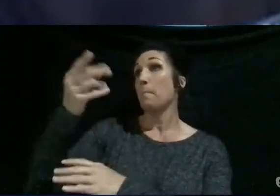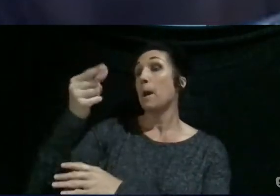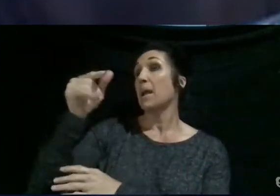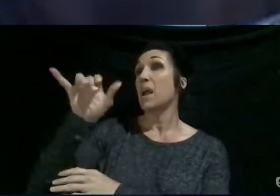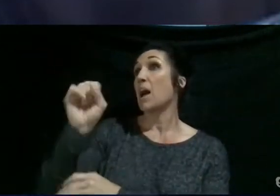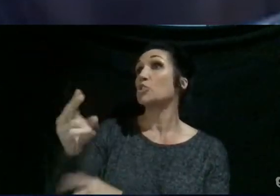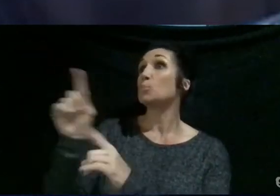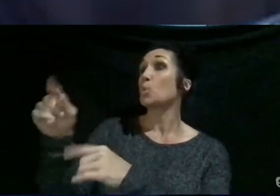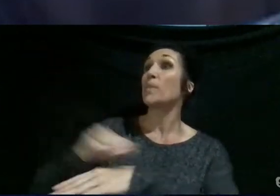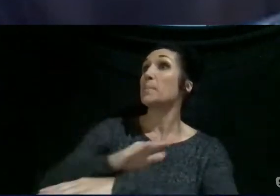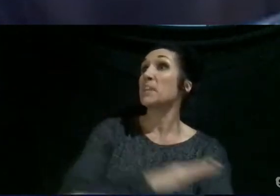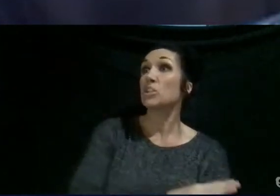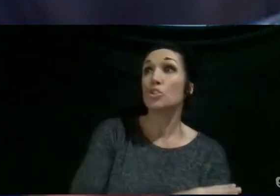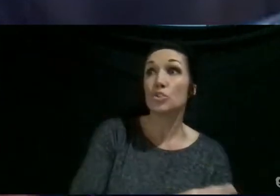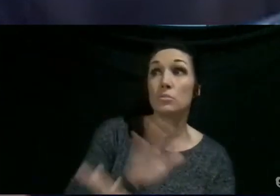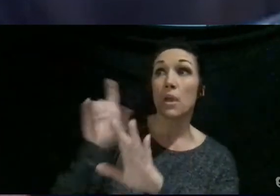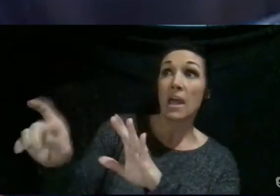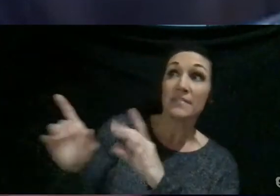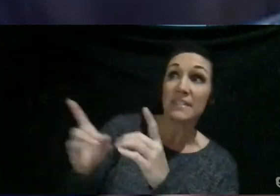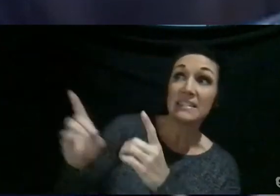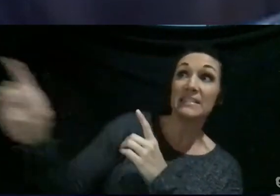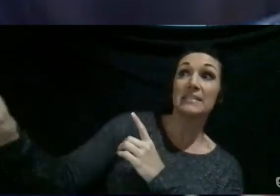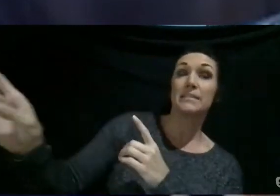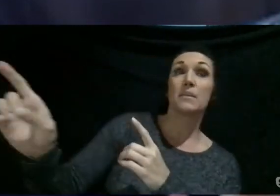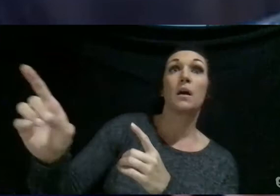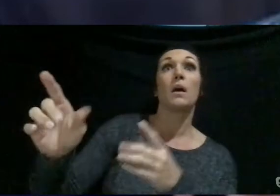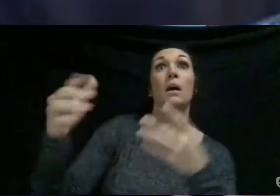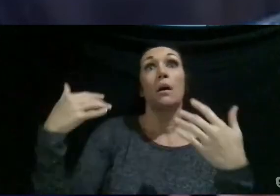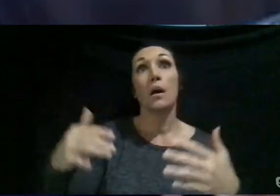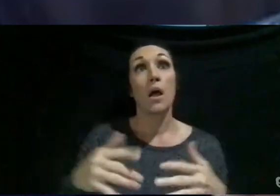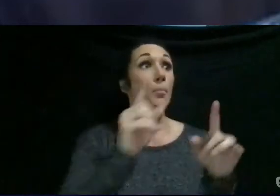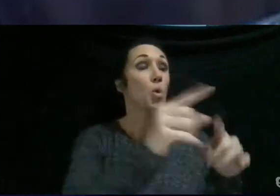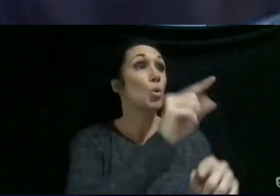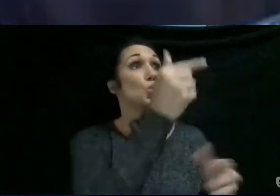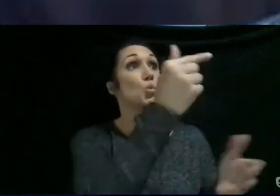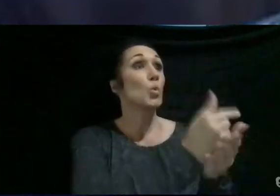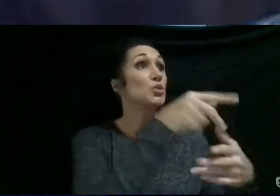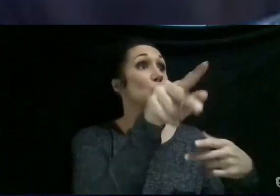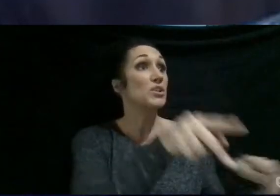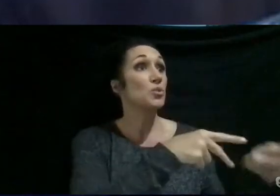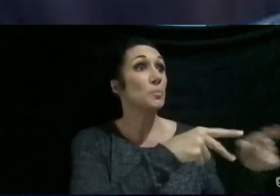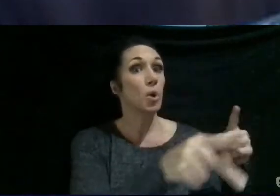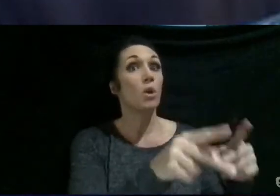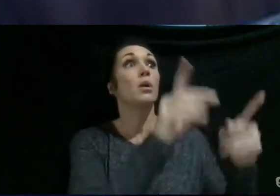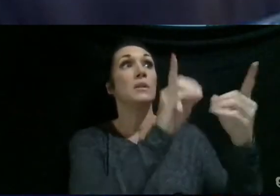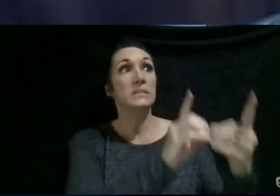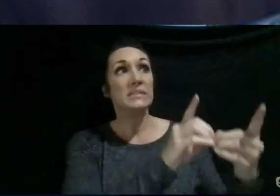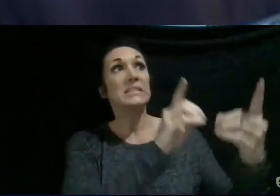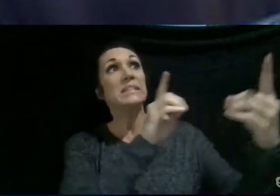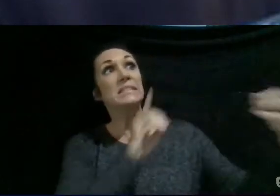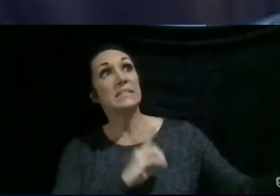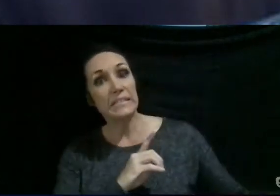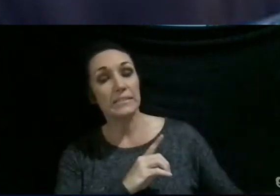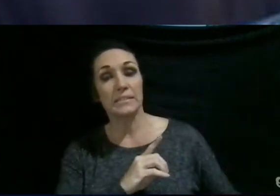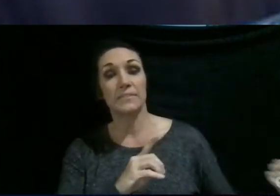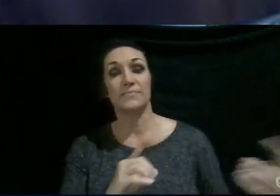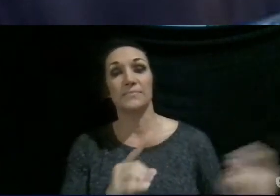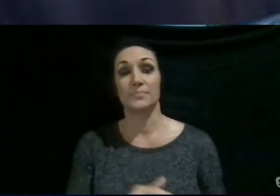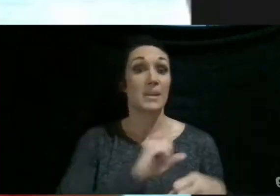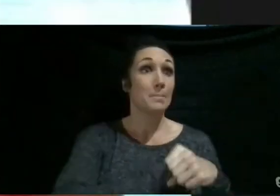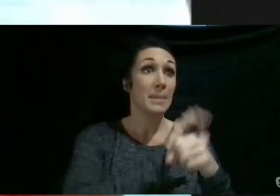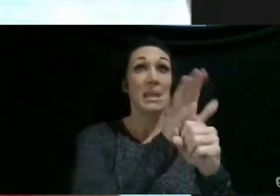but I have to social distance. Oh my gosh, I get to go to a graduation party. Social distance is always the pandemic.